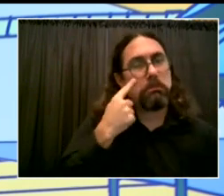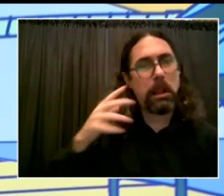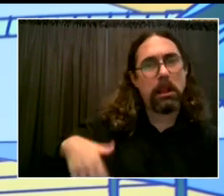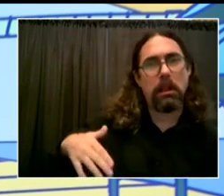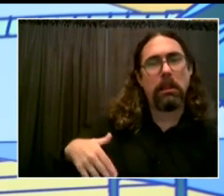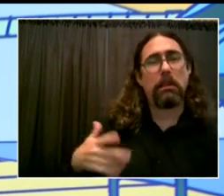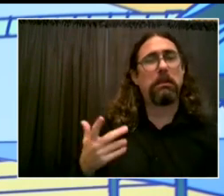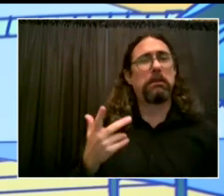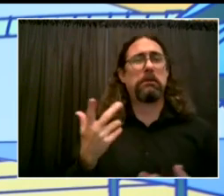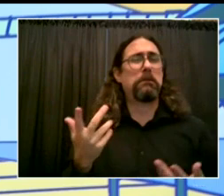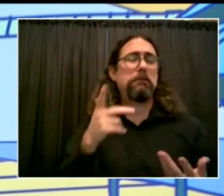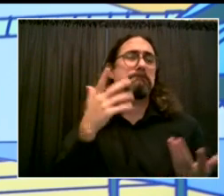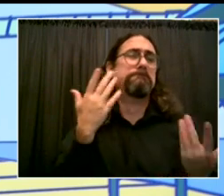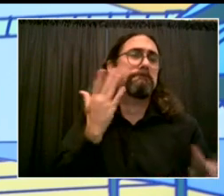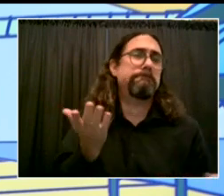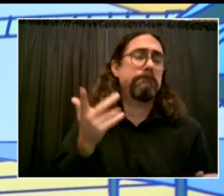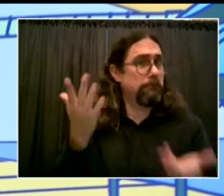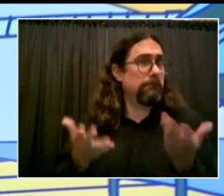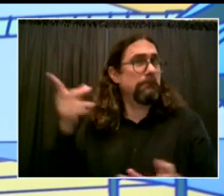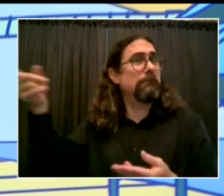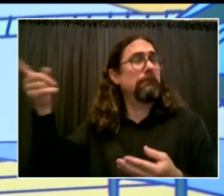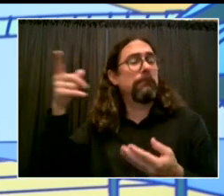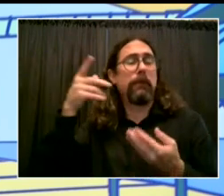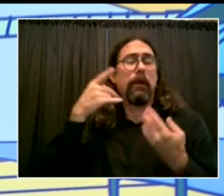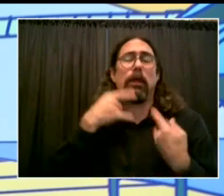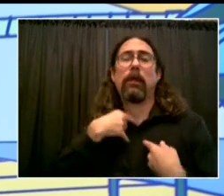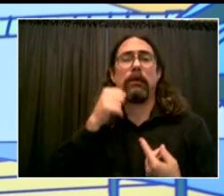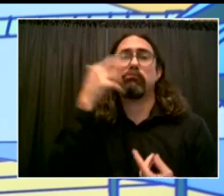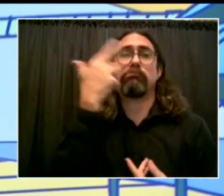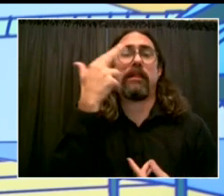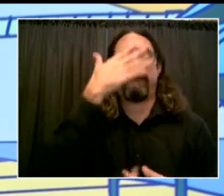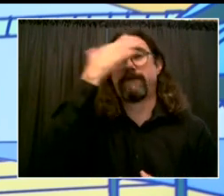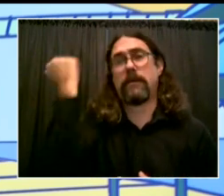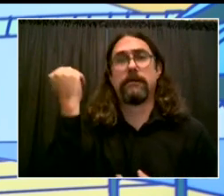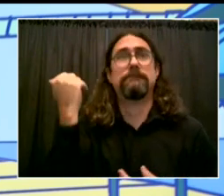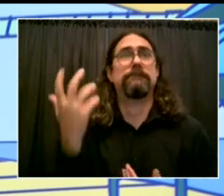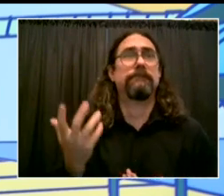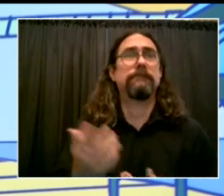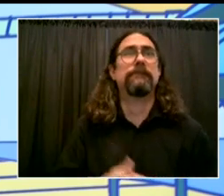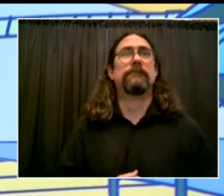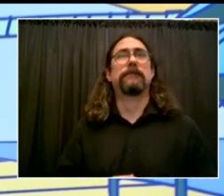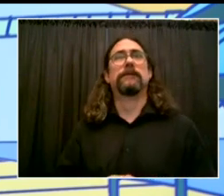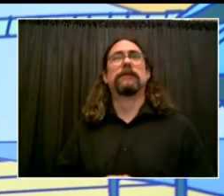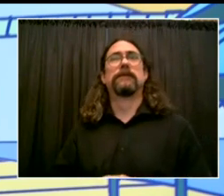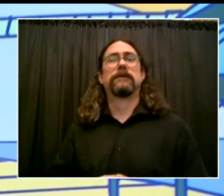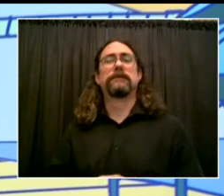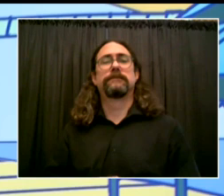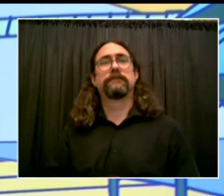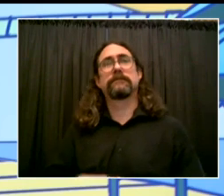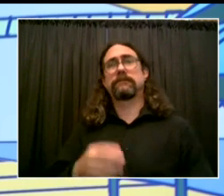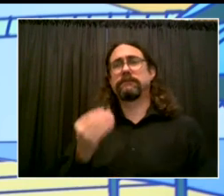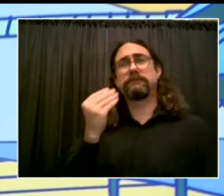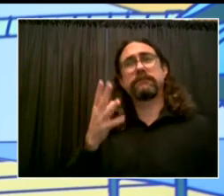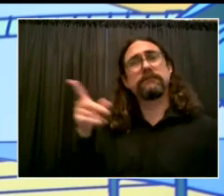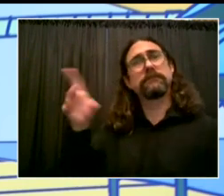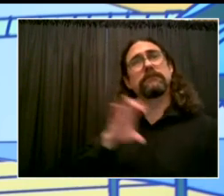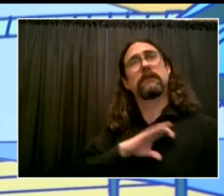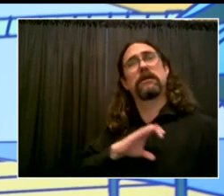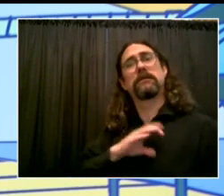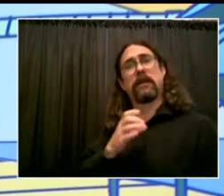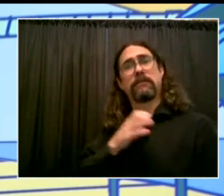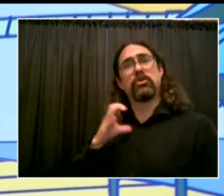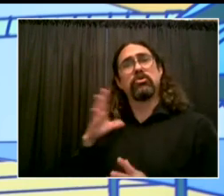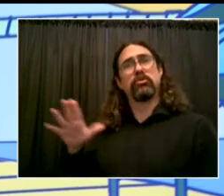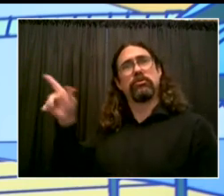working hard to get people vaccinated, making sure that people are wearing their masks, cares deeply about the health and safety of his members. Whenever